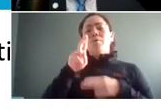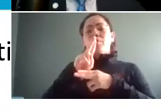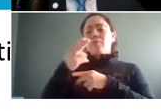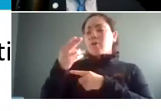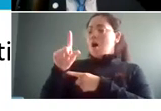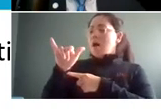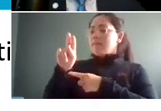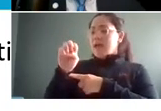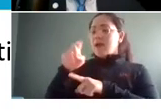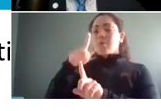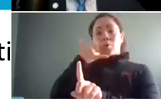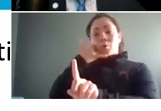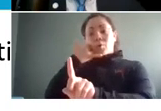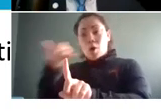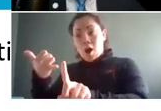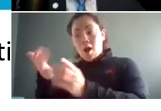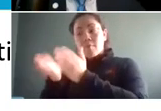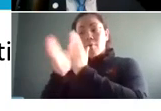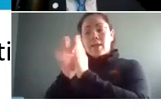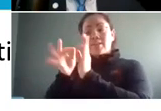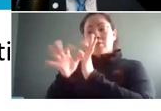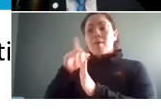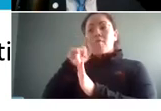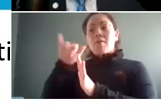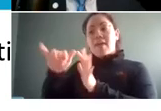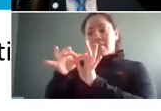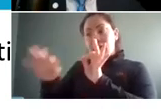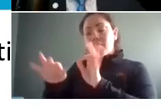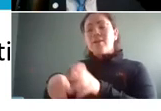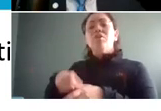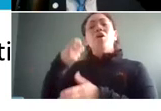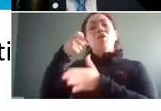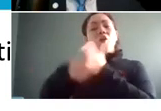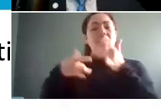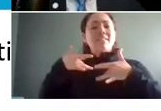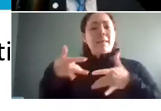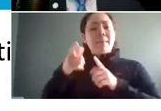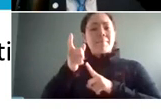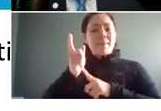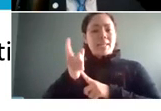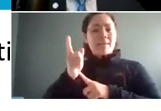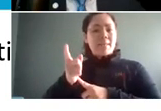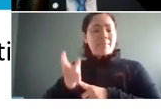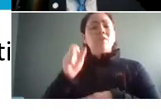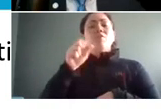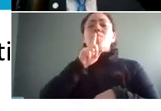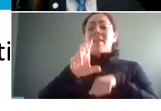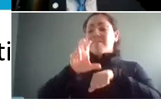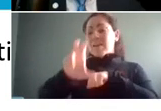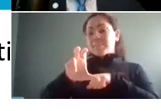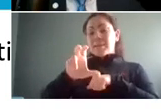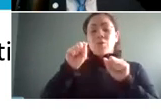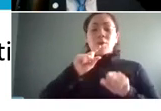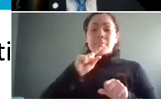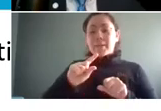call into request an interpreter um the cost is per minute so the investment can be very small just to be able to have